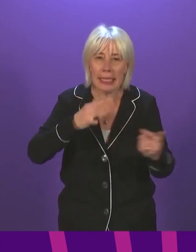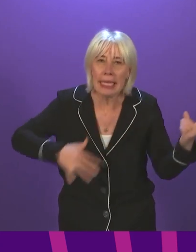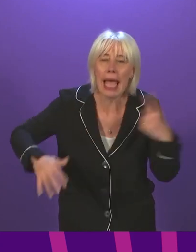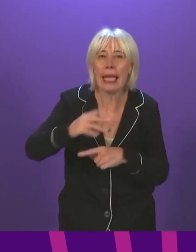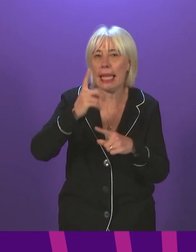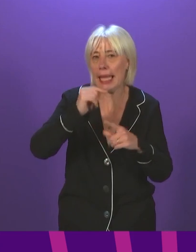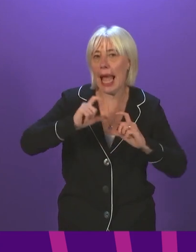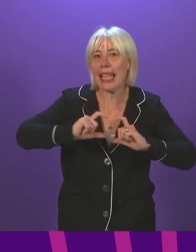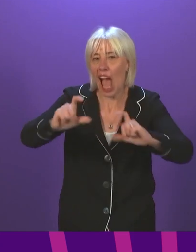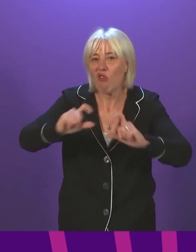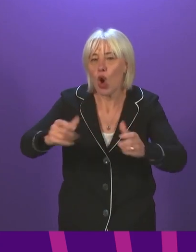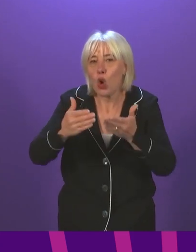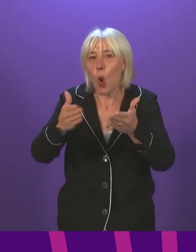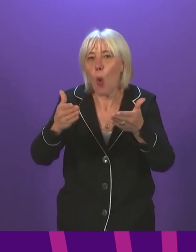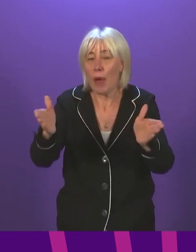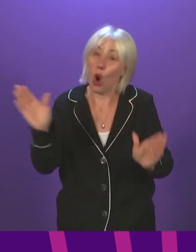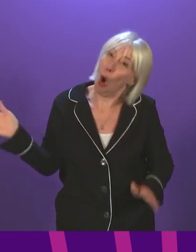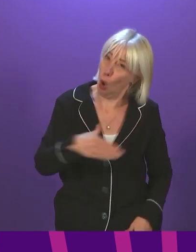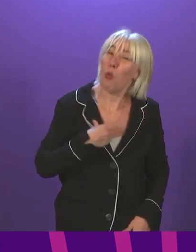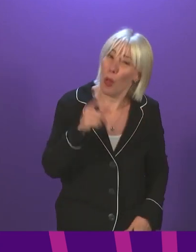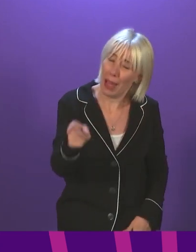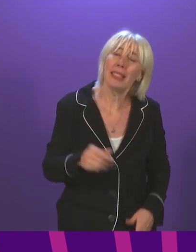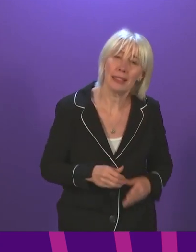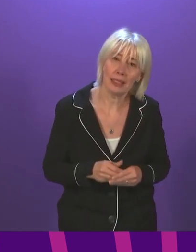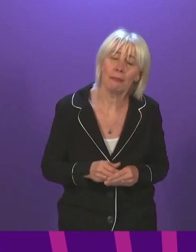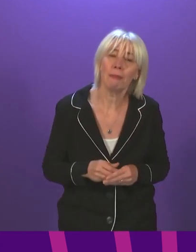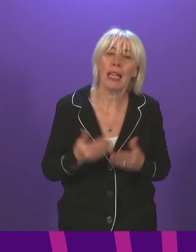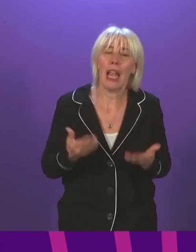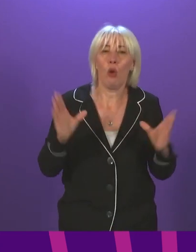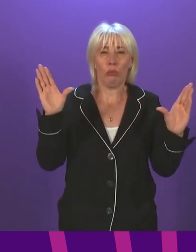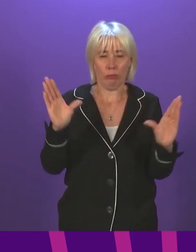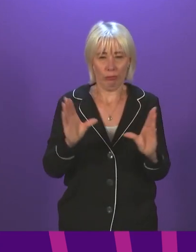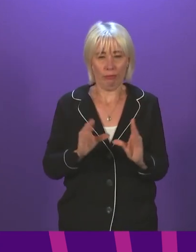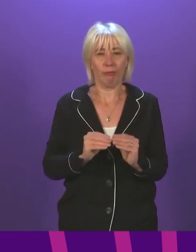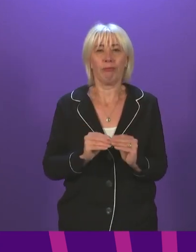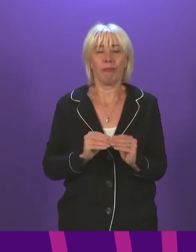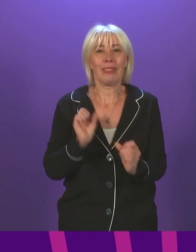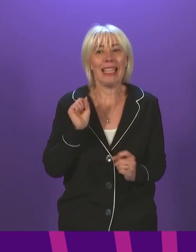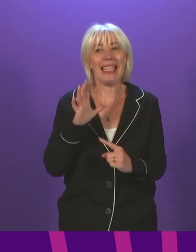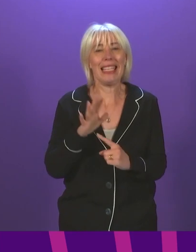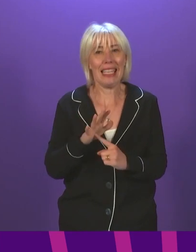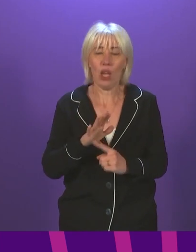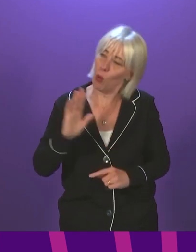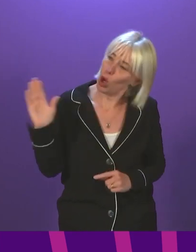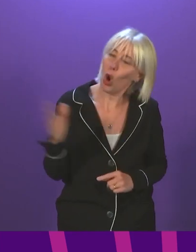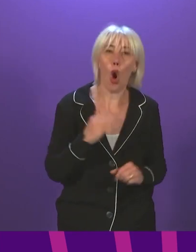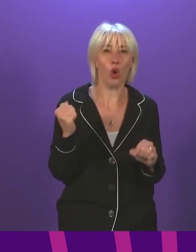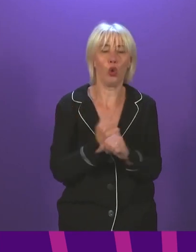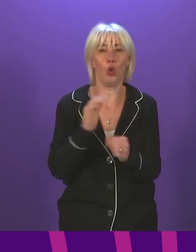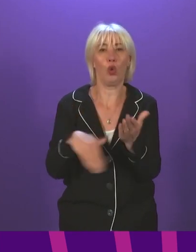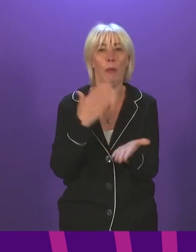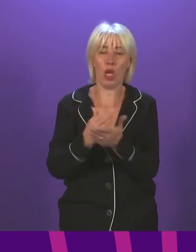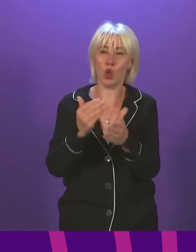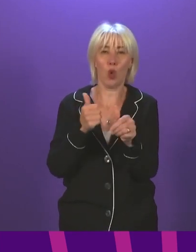all of us want to see. Presiding Officer, I'll close by emphasising again the key things all of us can do to help and to